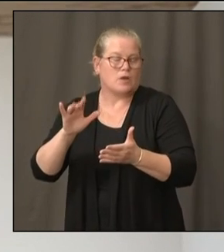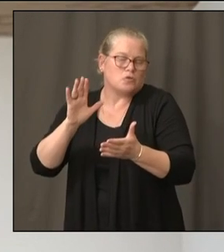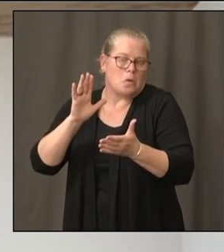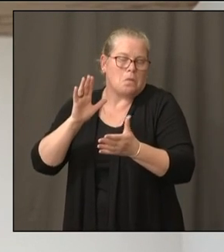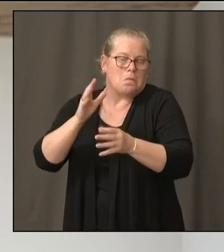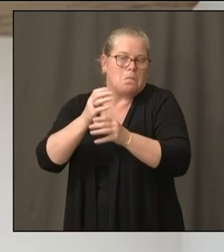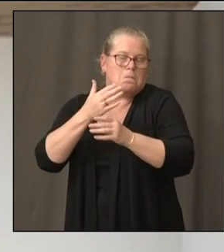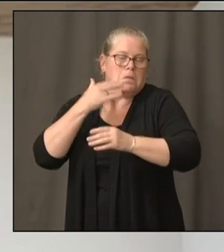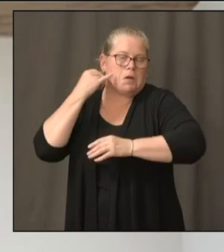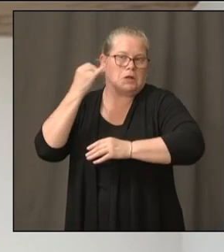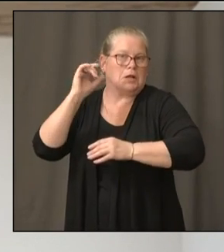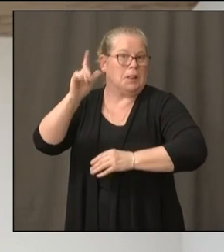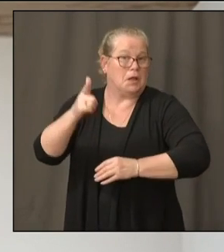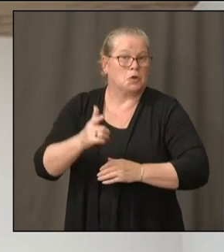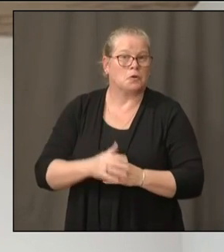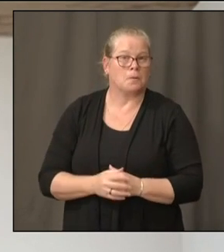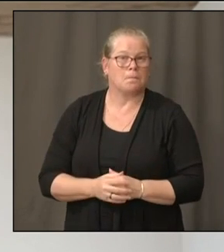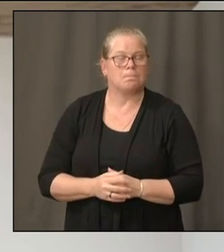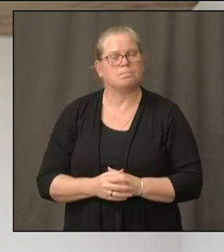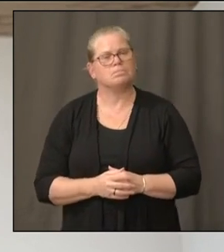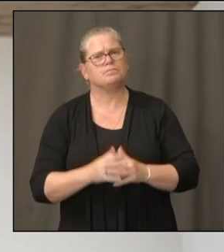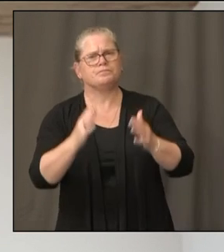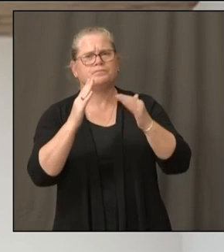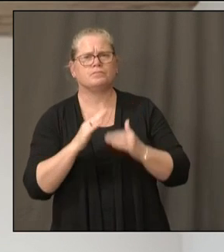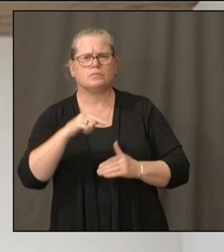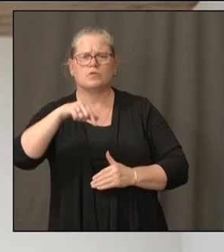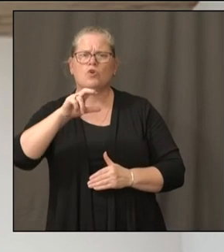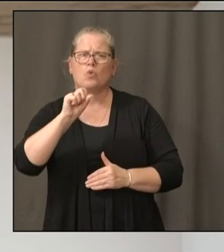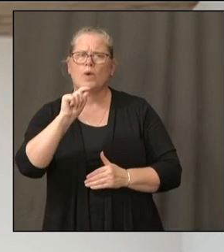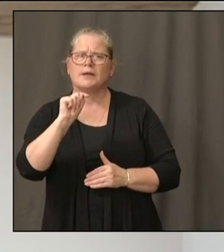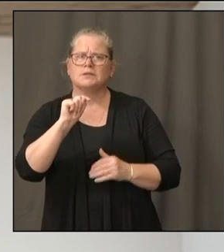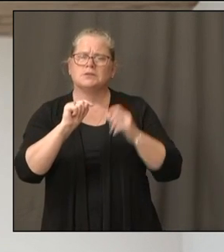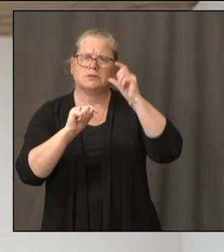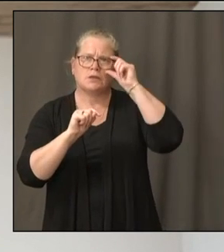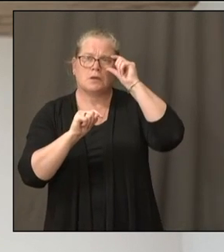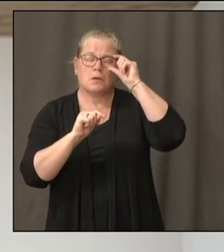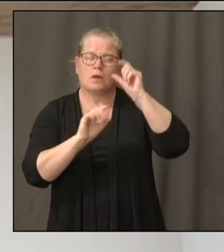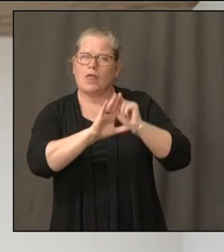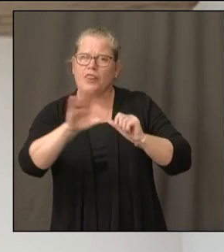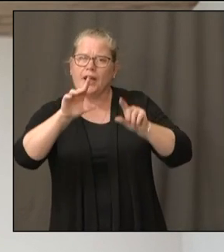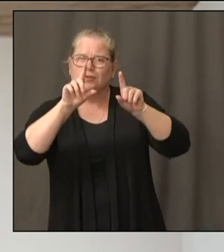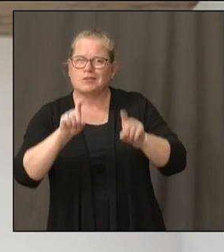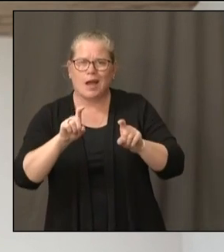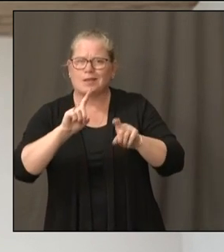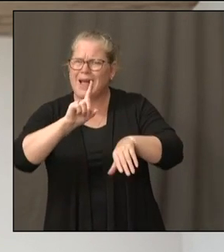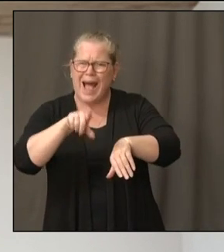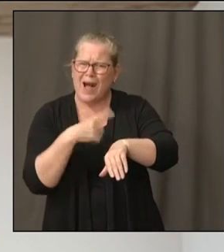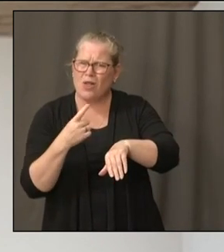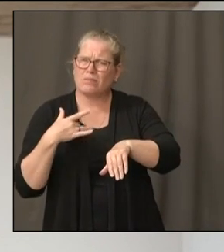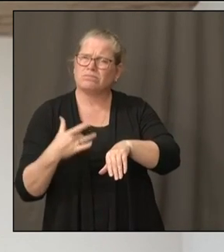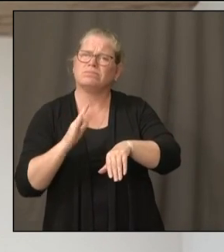how long does it take for the majority of those tests that Quest does?